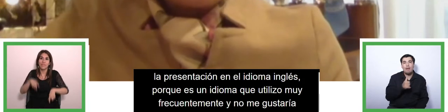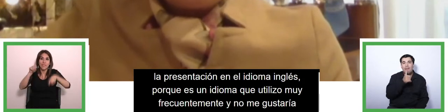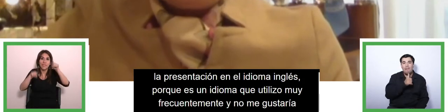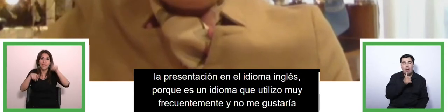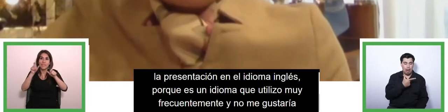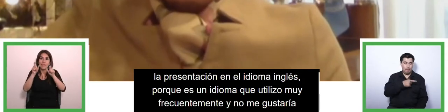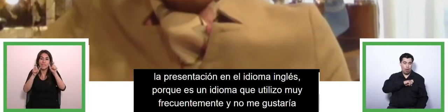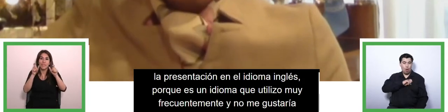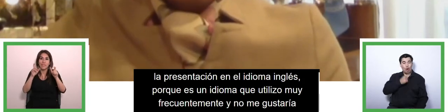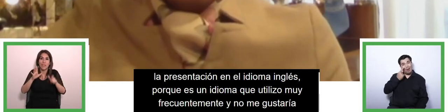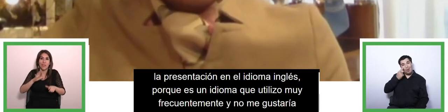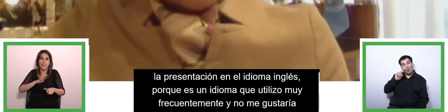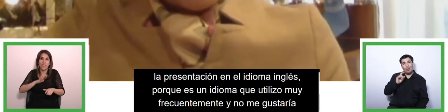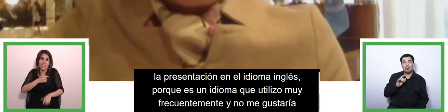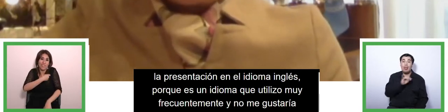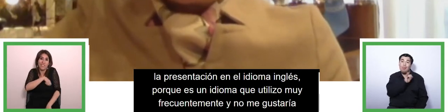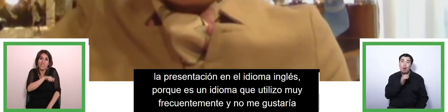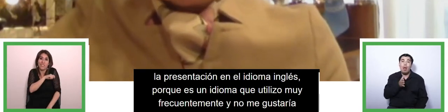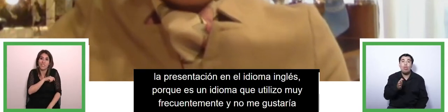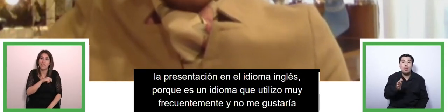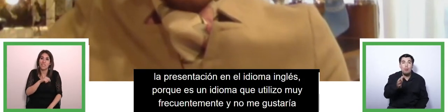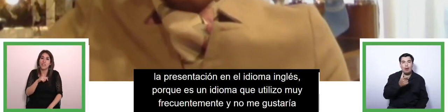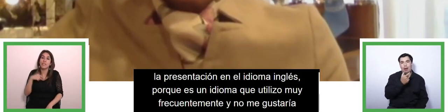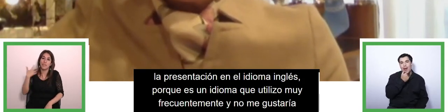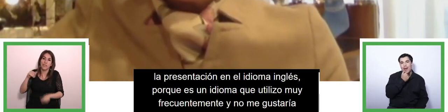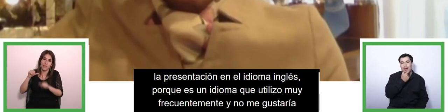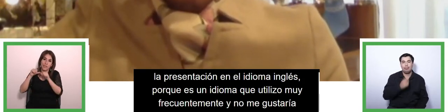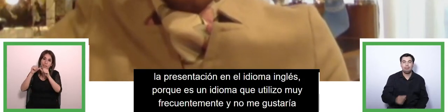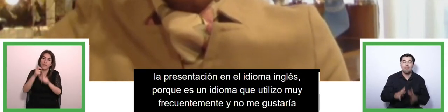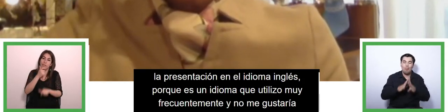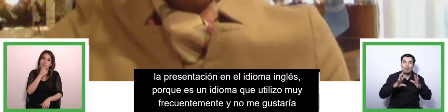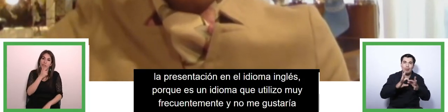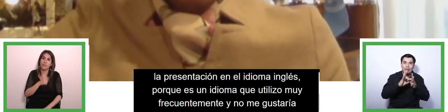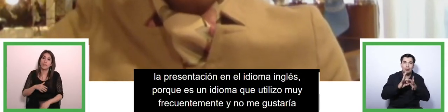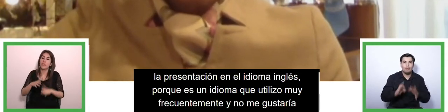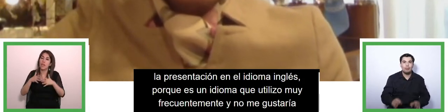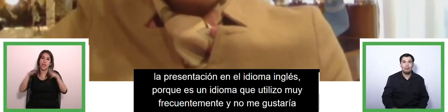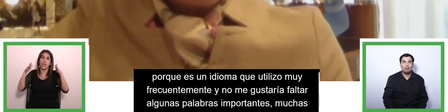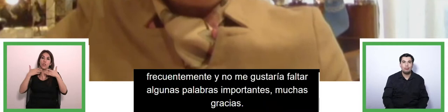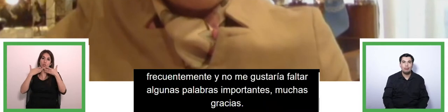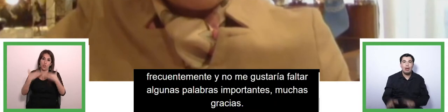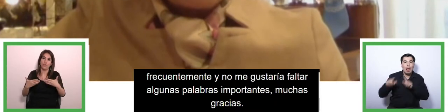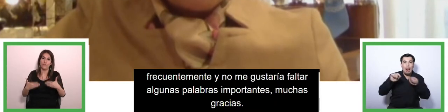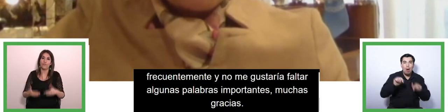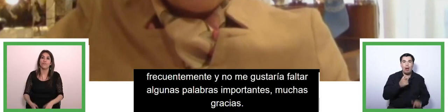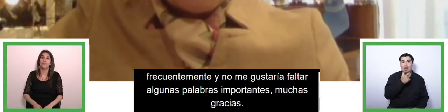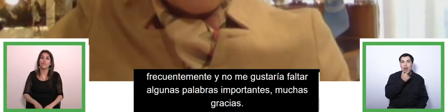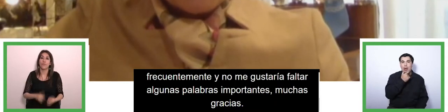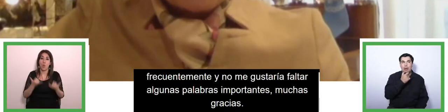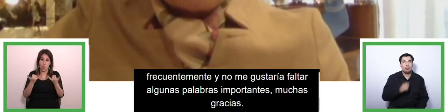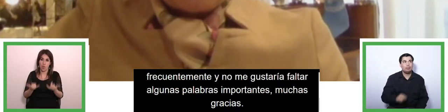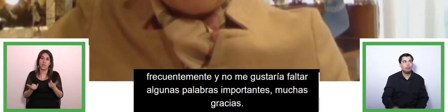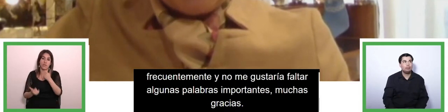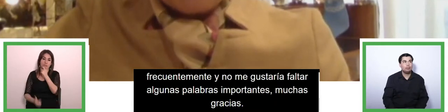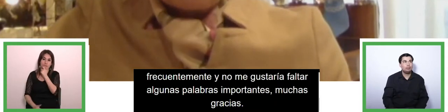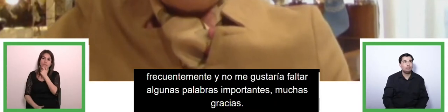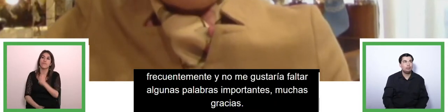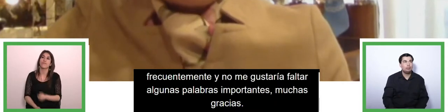miss out on some important words so thank you very much i would like to carry on now the conversation